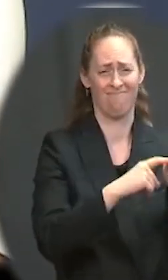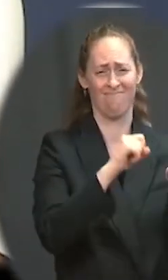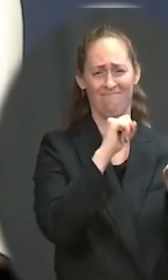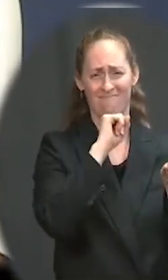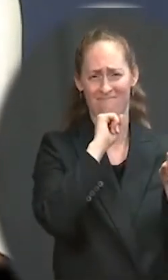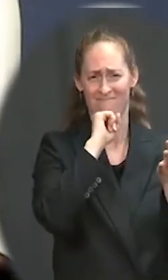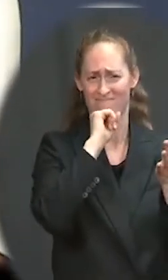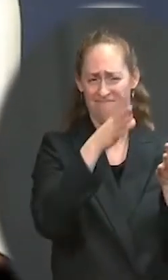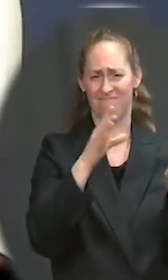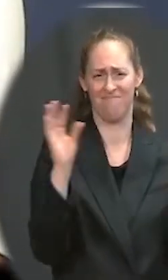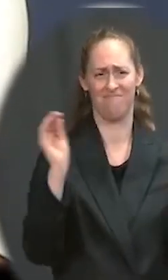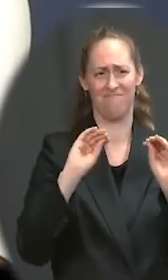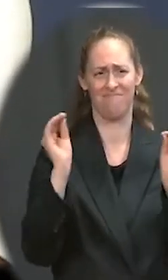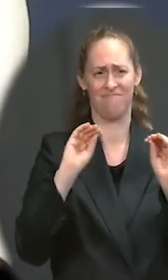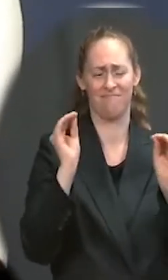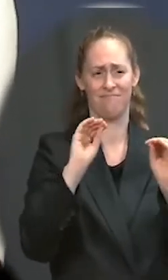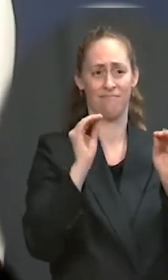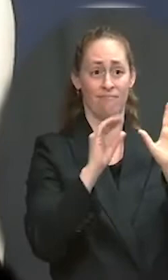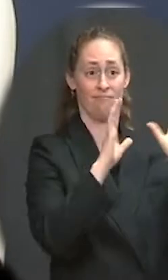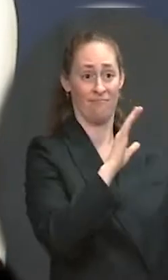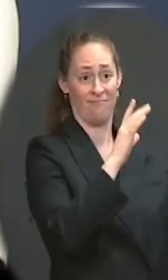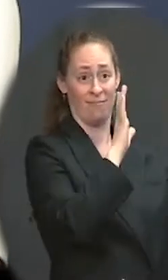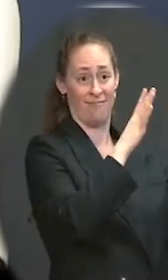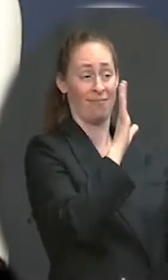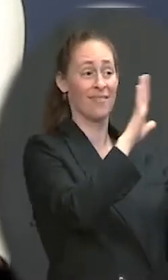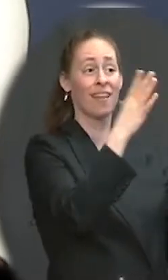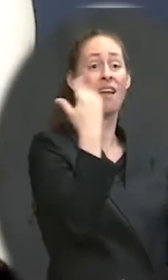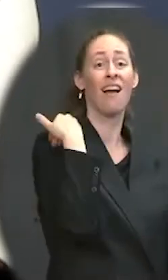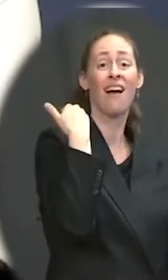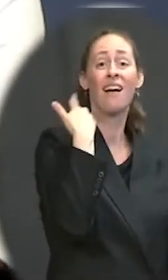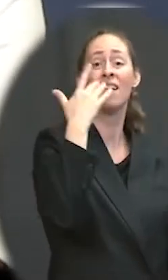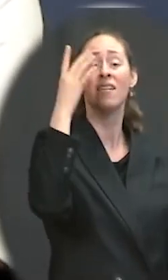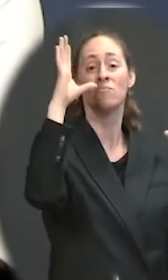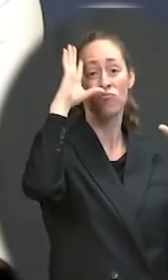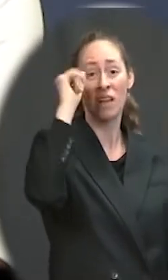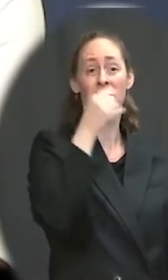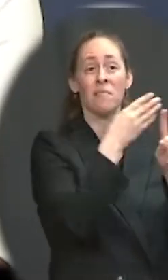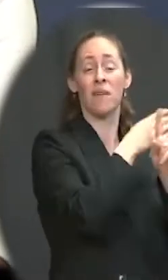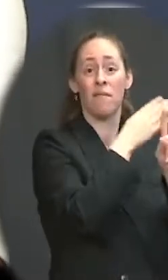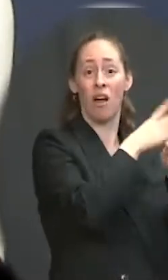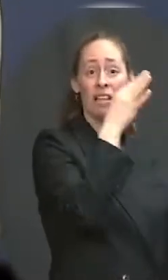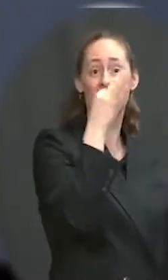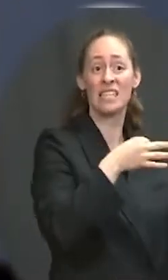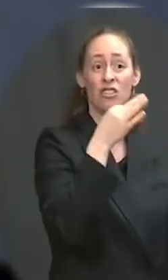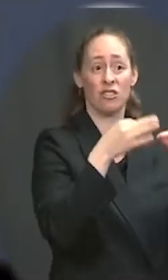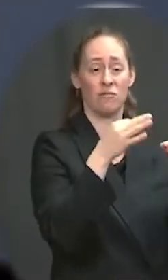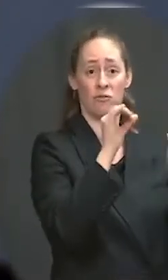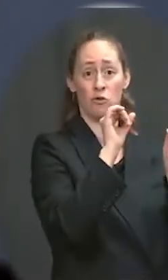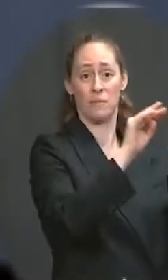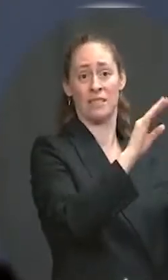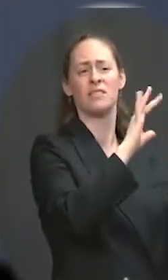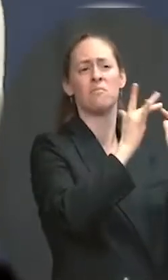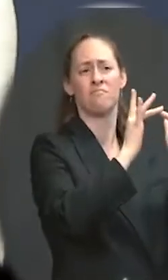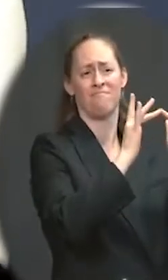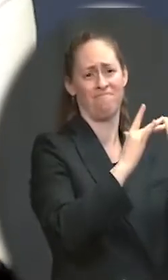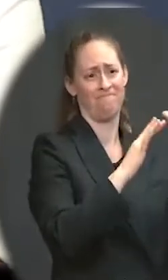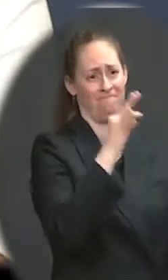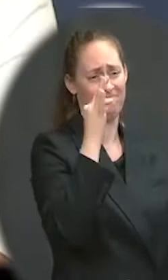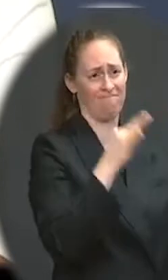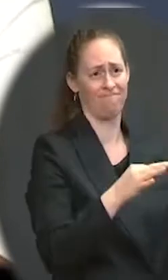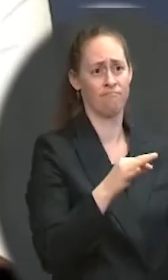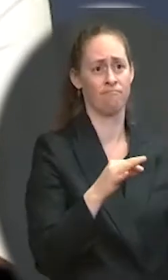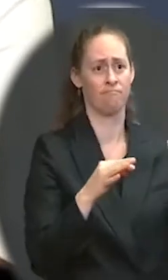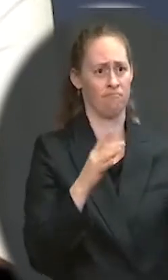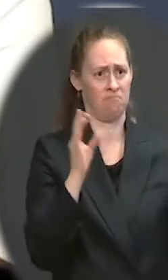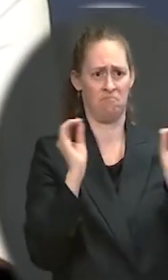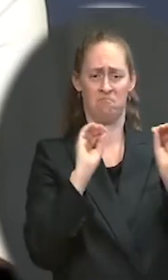social media platform. That's a decision that it sounds like the independent board punted back to Facebook to make in the next six months,